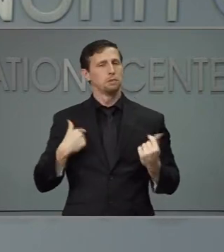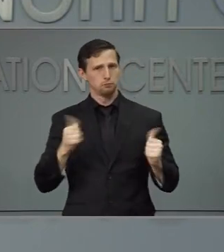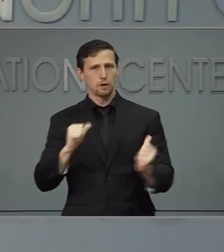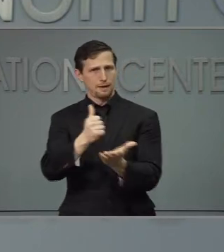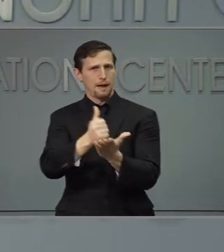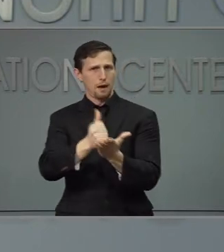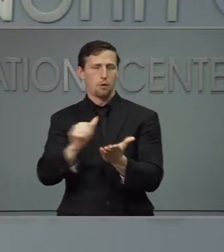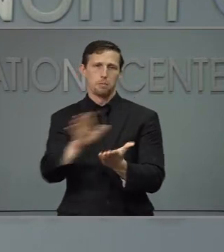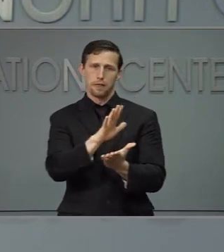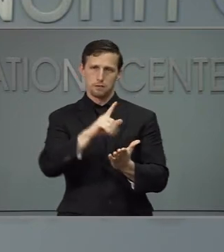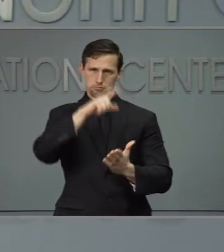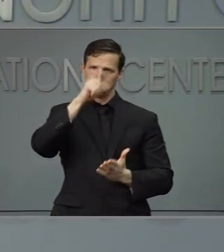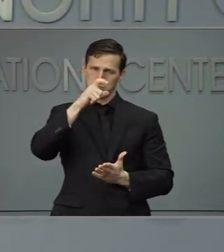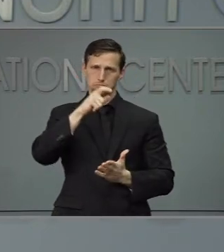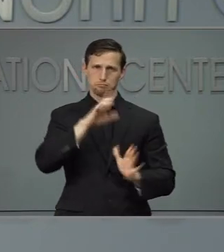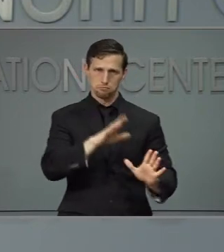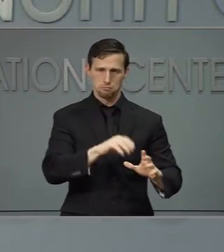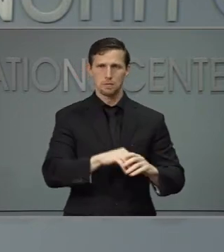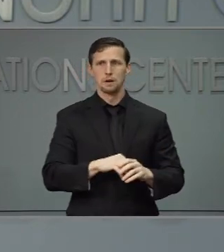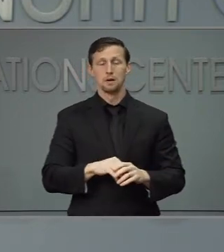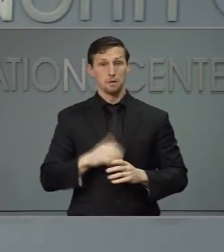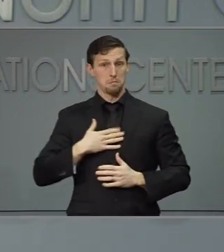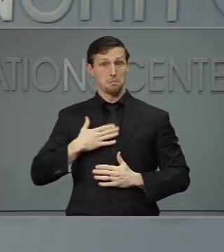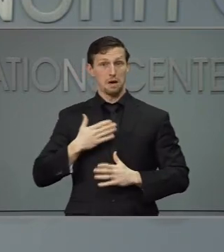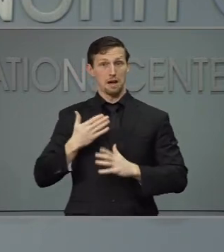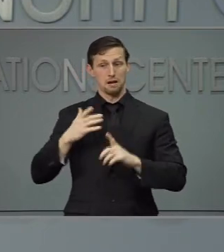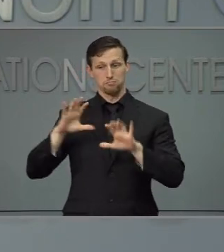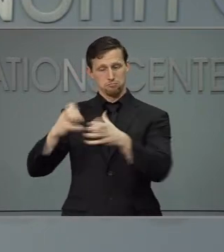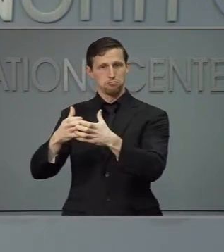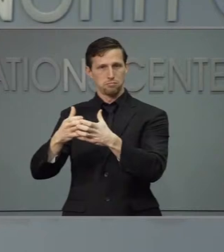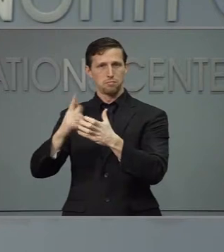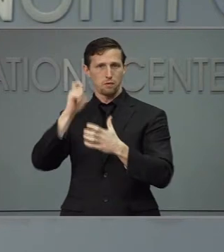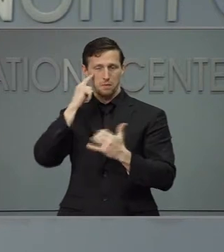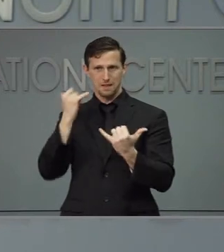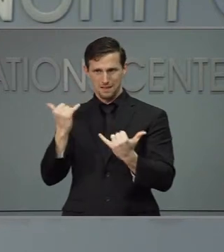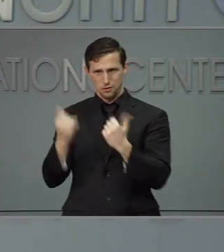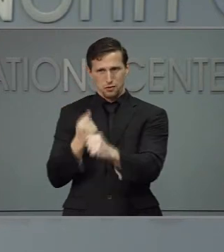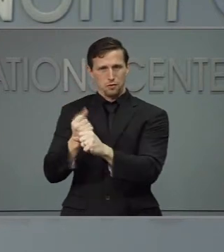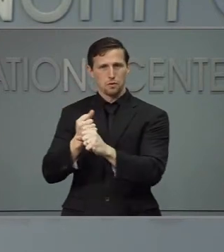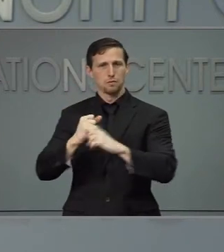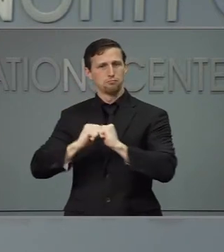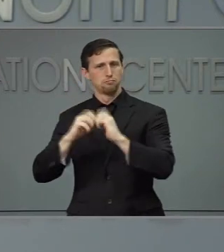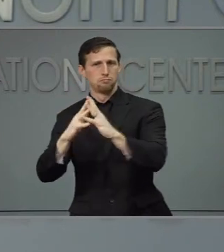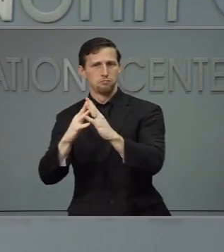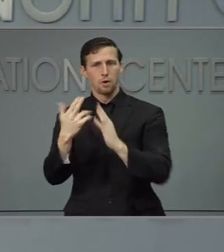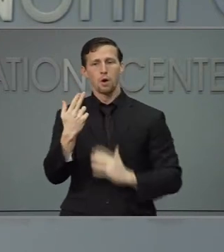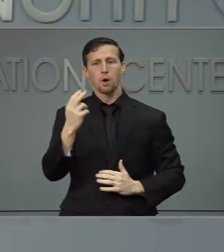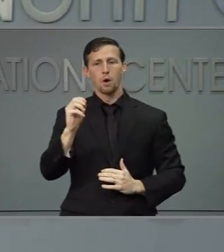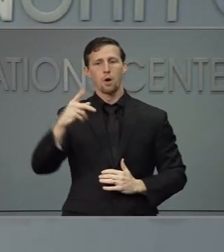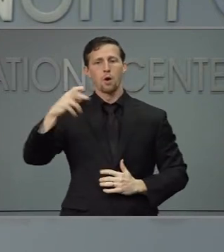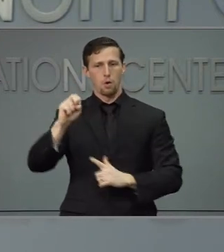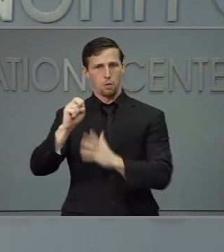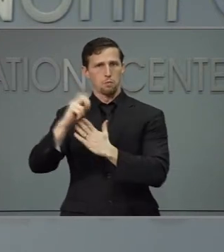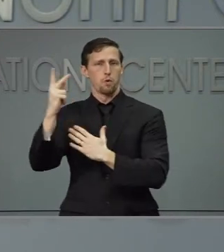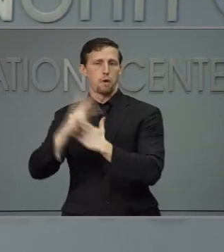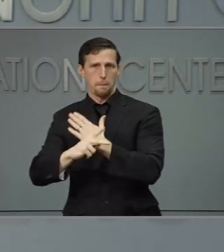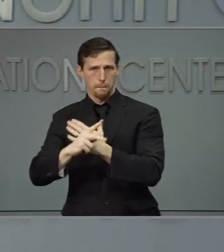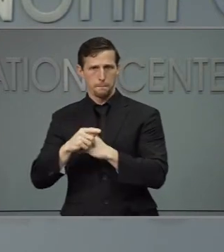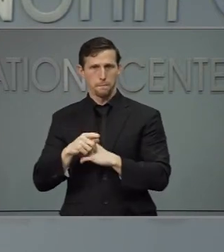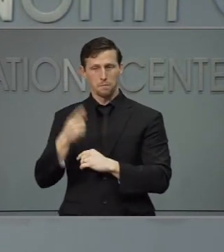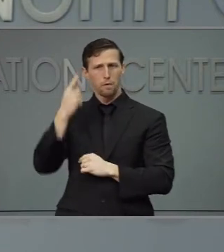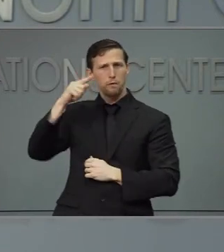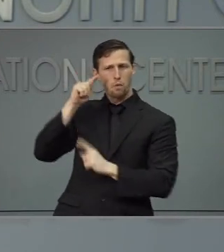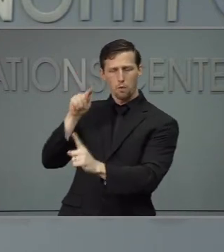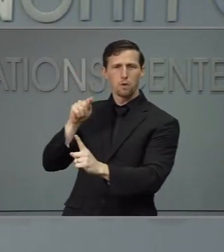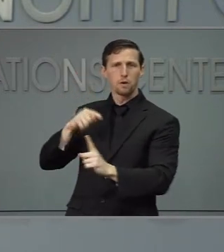this year, my administration created the HOPE program to help both renters struggling to make ends meet and